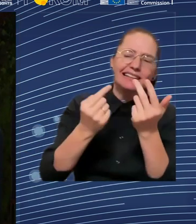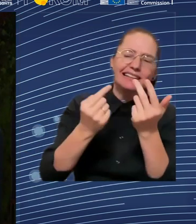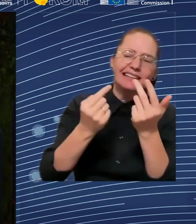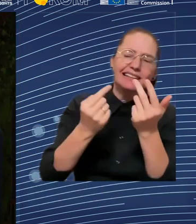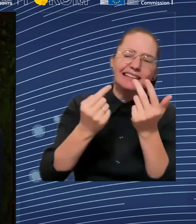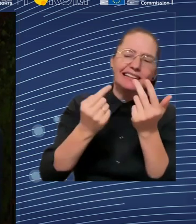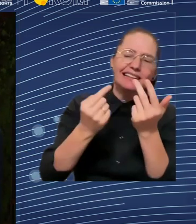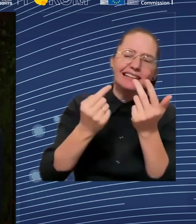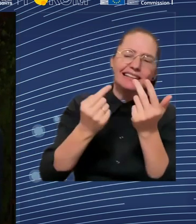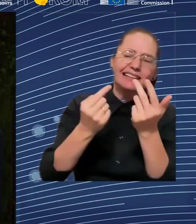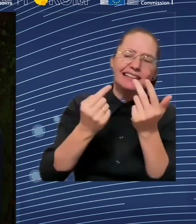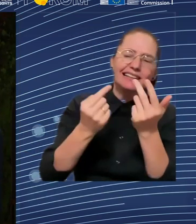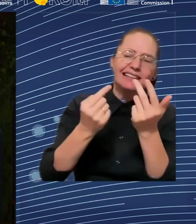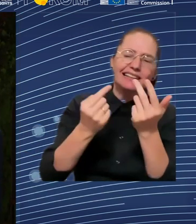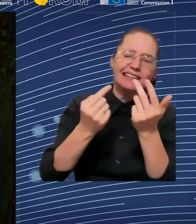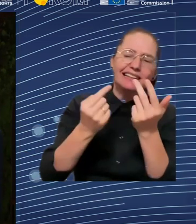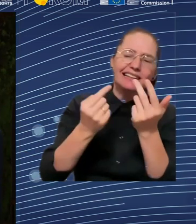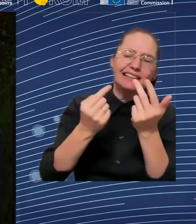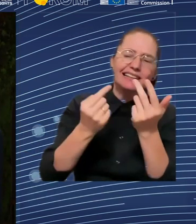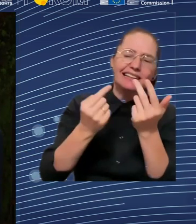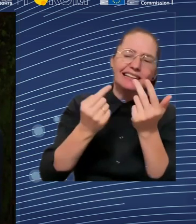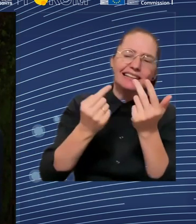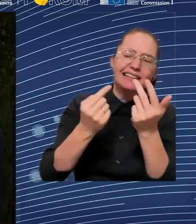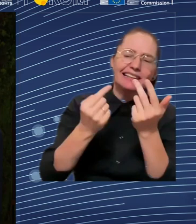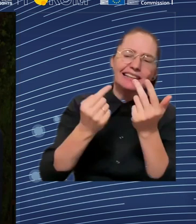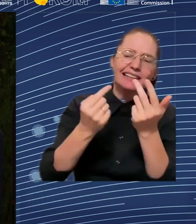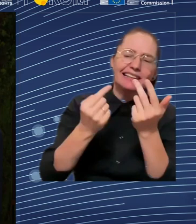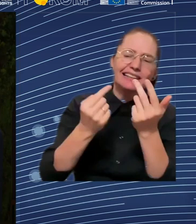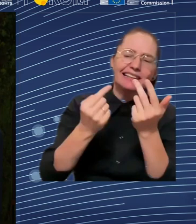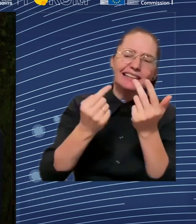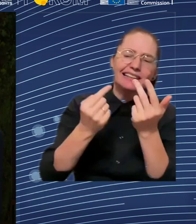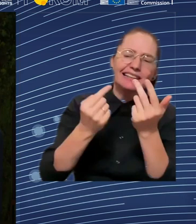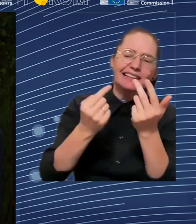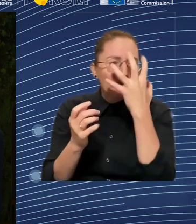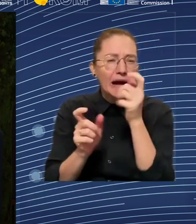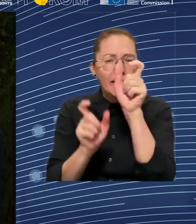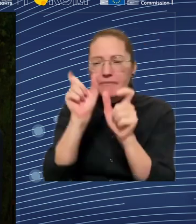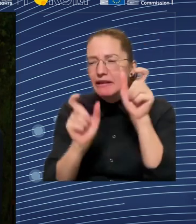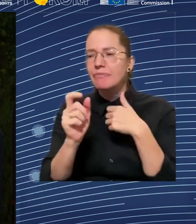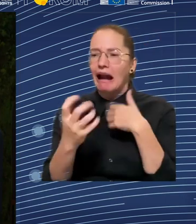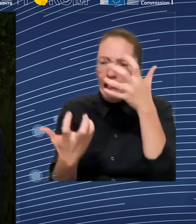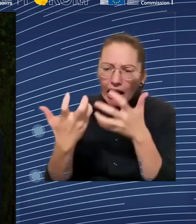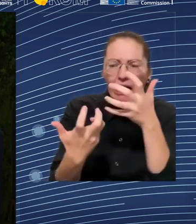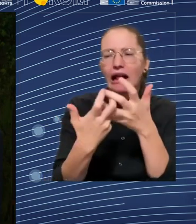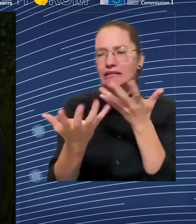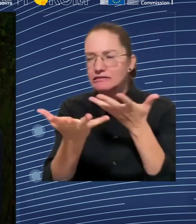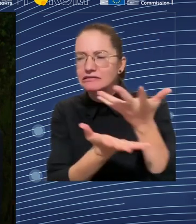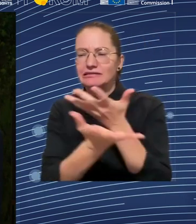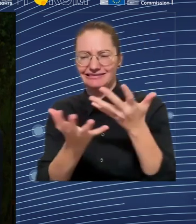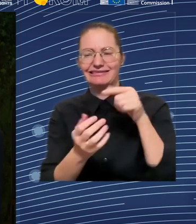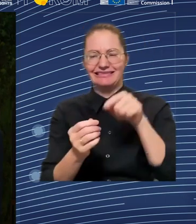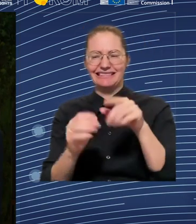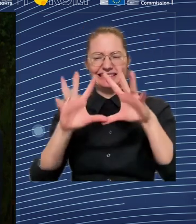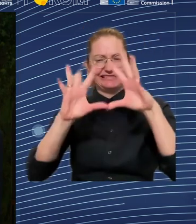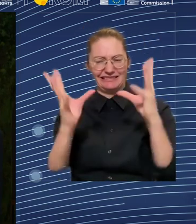now being done by the machine. But you're being left with much more hard bits, you know, so I also think that, and then